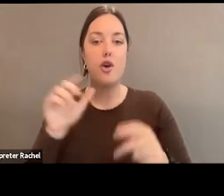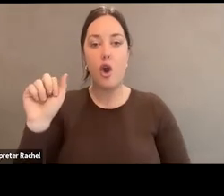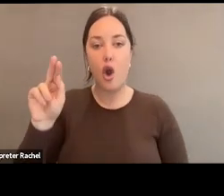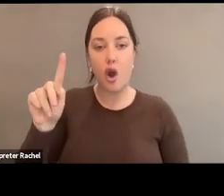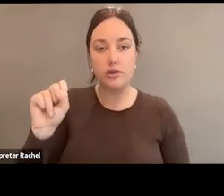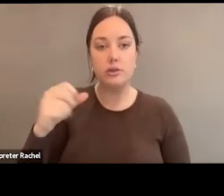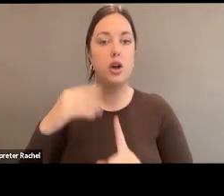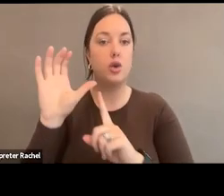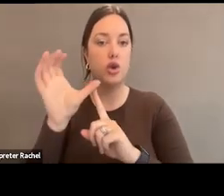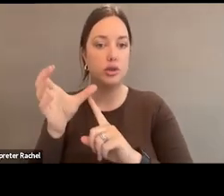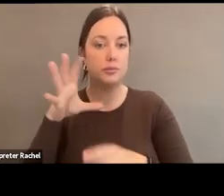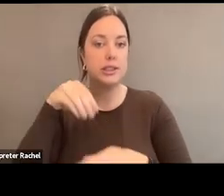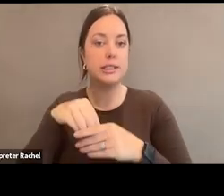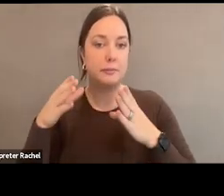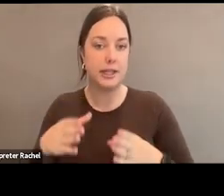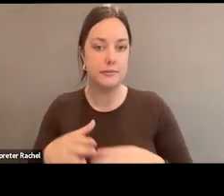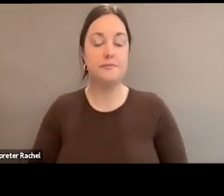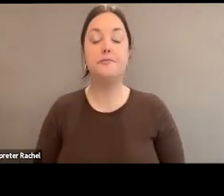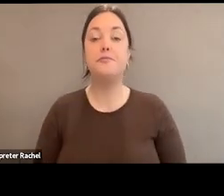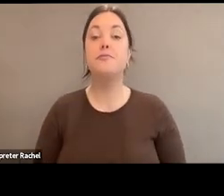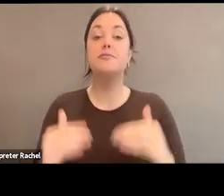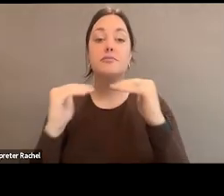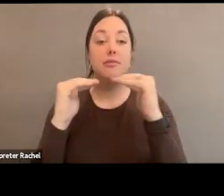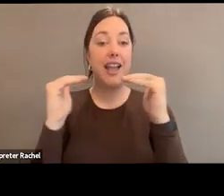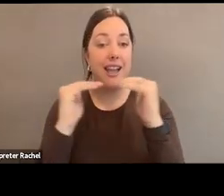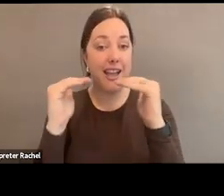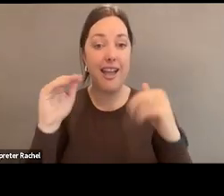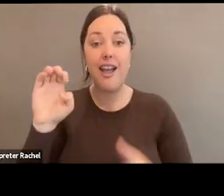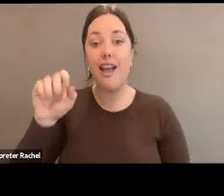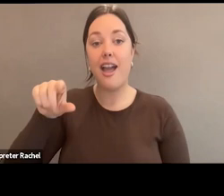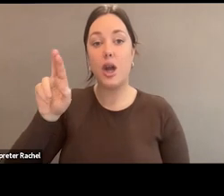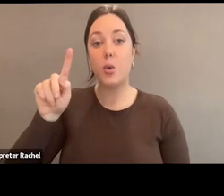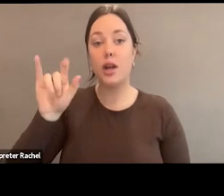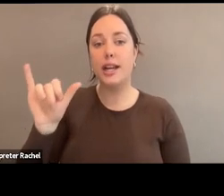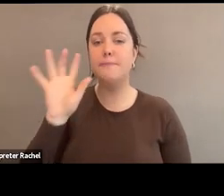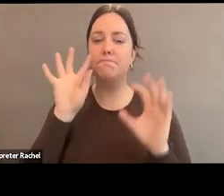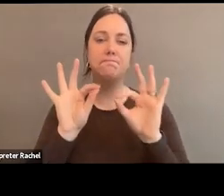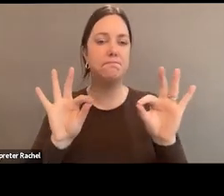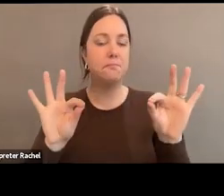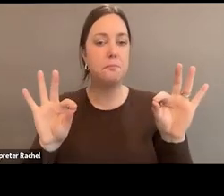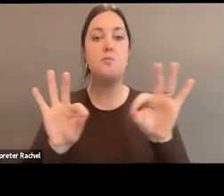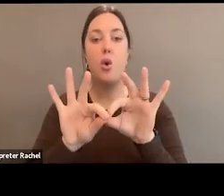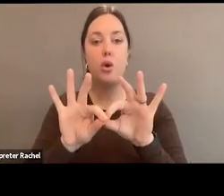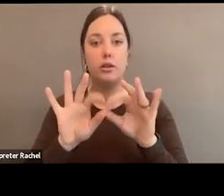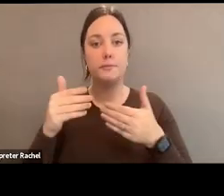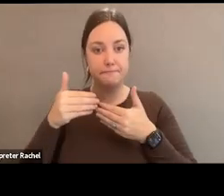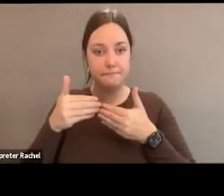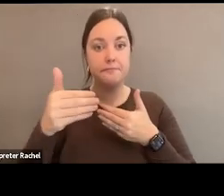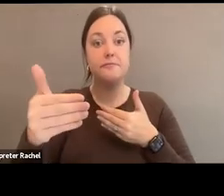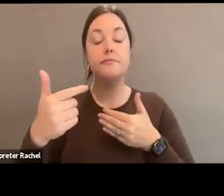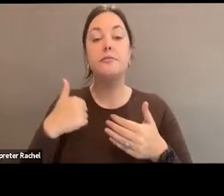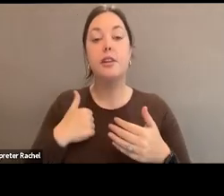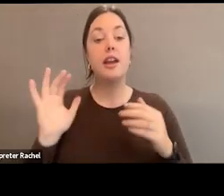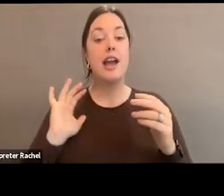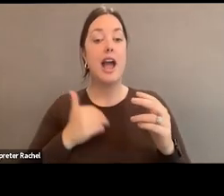participants. Equity is going to be a critical part of what we do as we go forward. We have a term that we coined here equitable